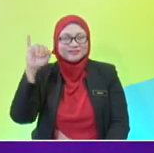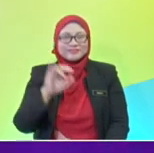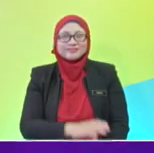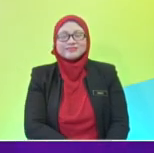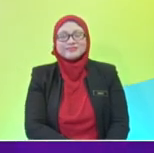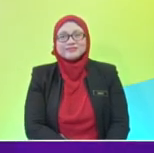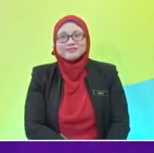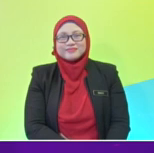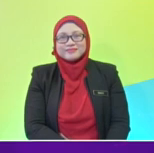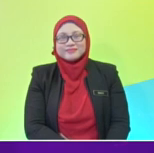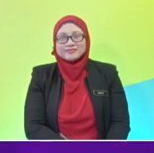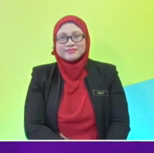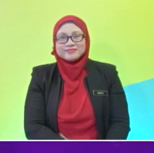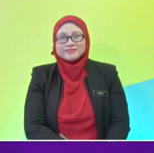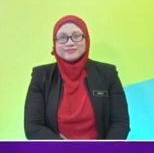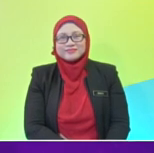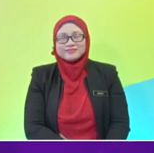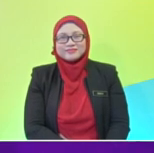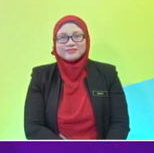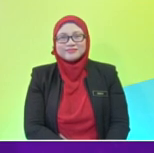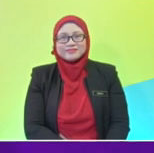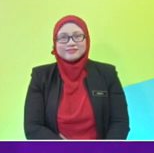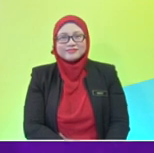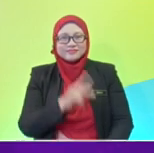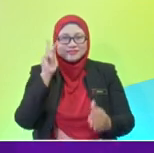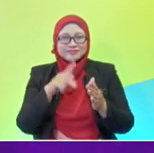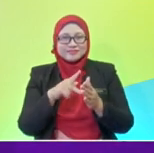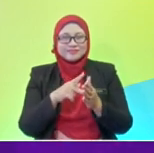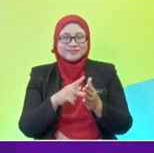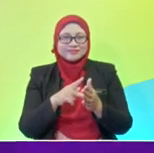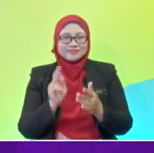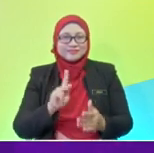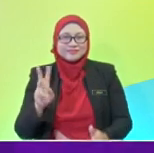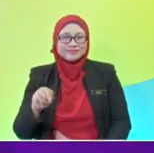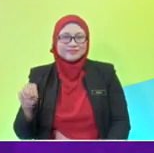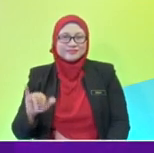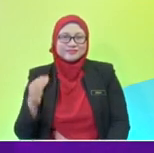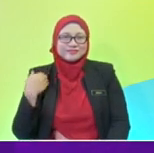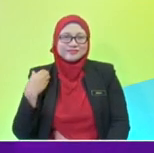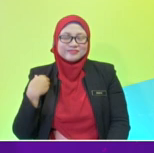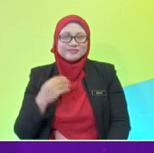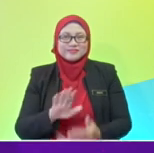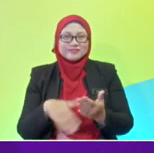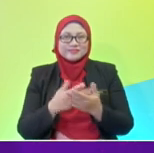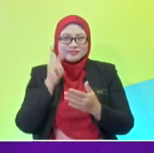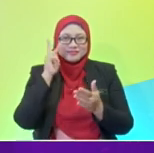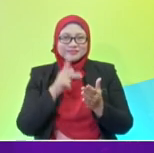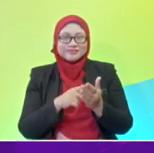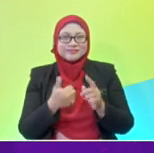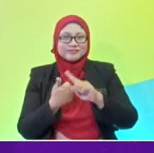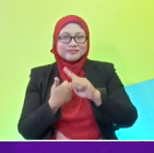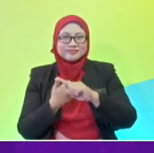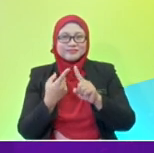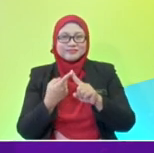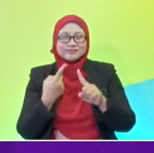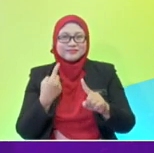and energetic today. So, Madam Ina, can you please introduce them one by one please? Okay, let's get to know all of them. First, from